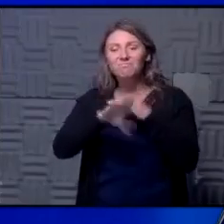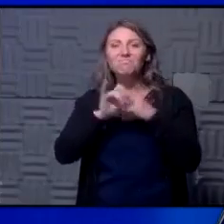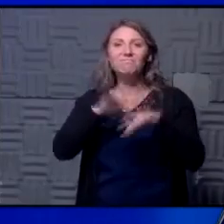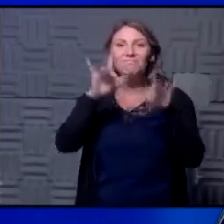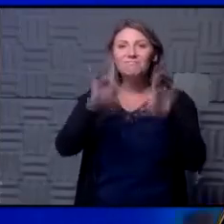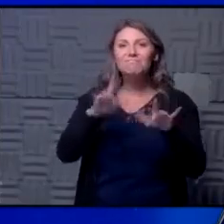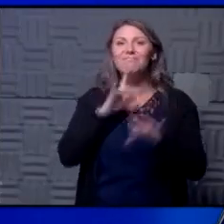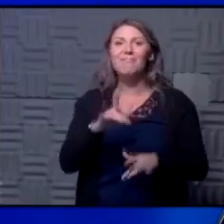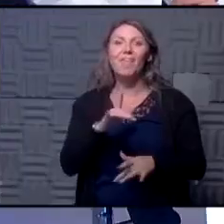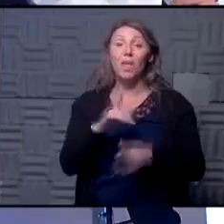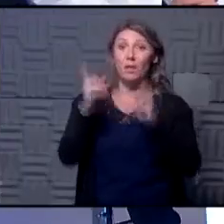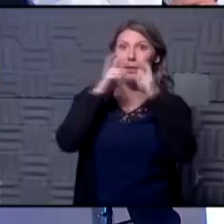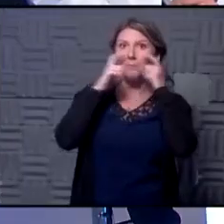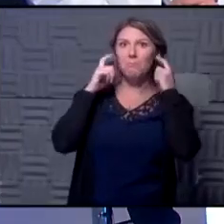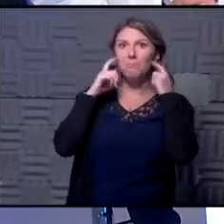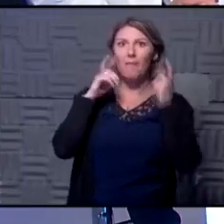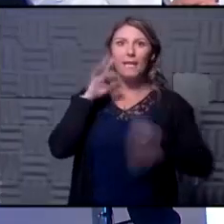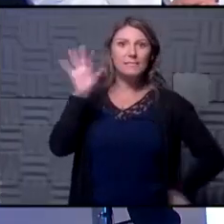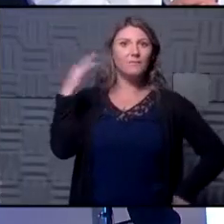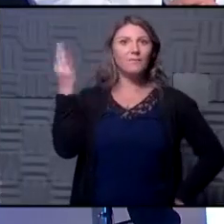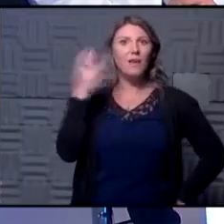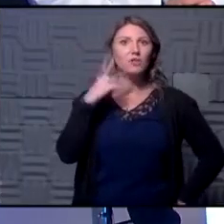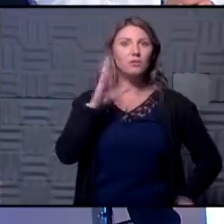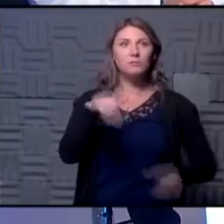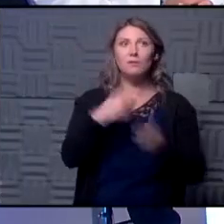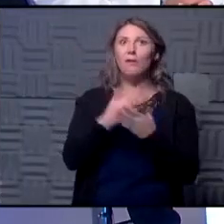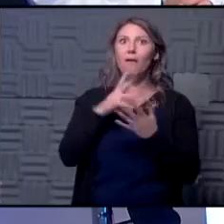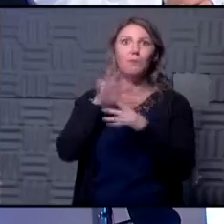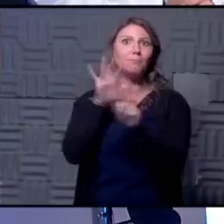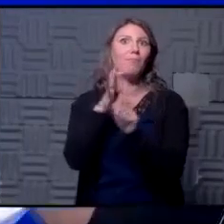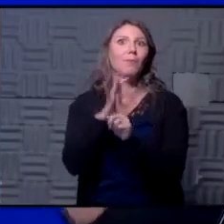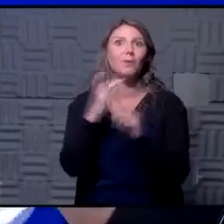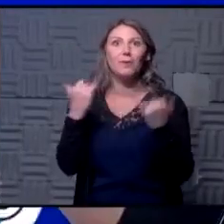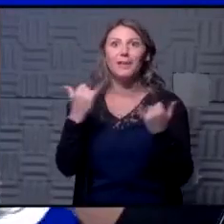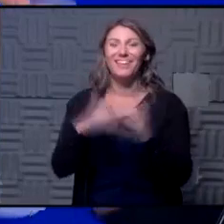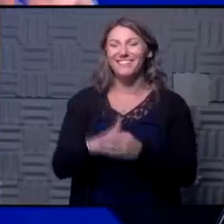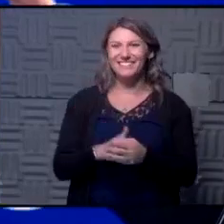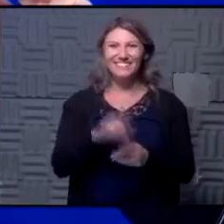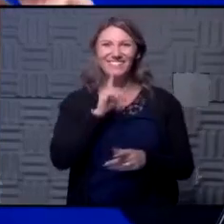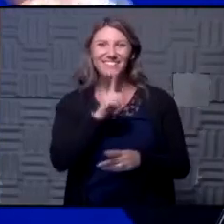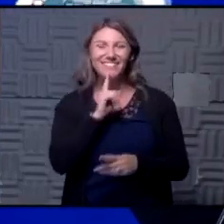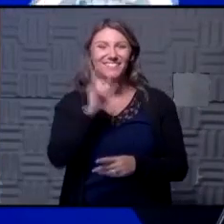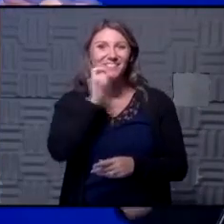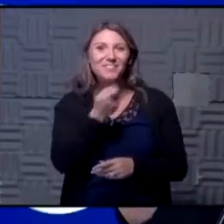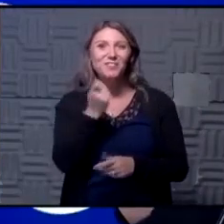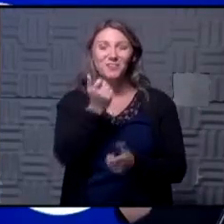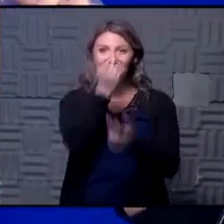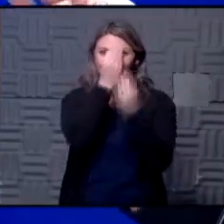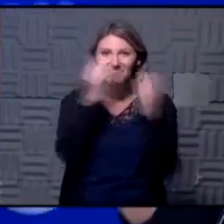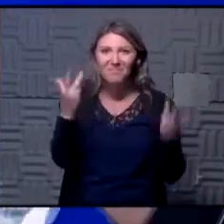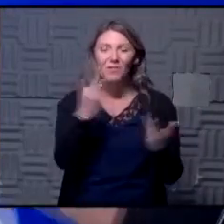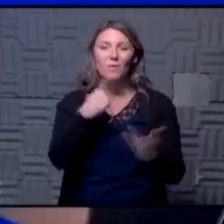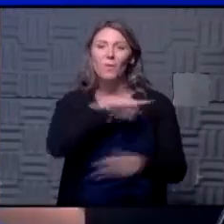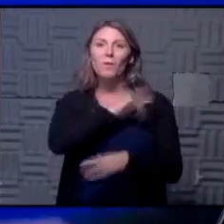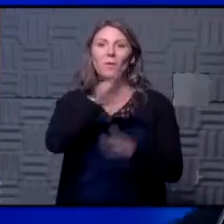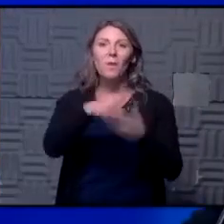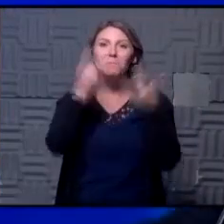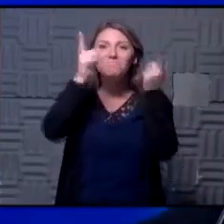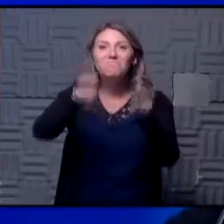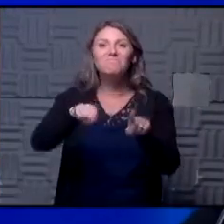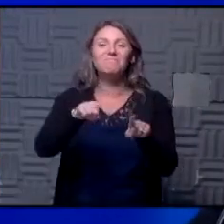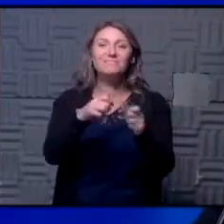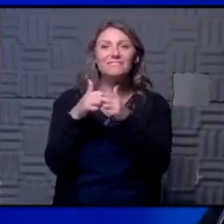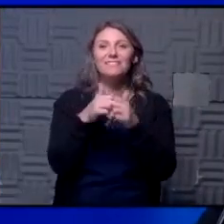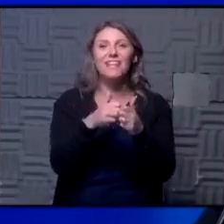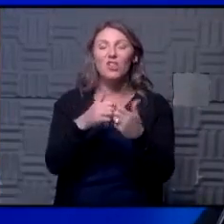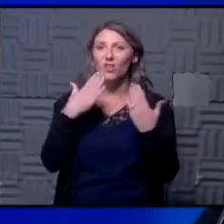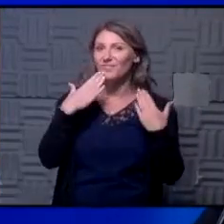just mask fashion is all right it all about the mask fashion i'm telling you right now right now so yeah very cool just to let everybody know that we're all on the same page we're all in it together so